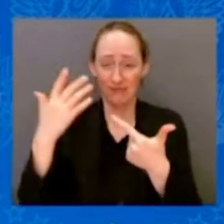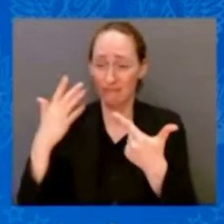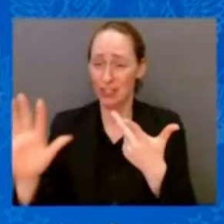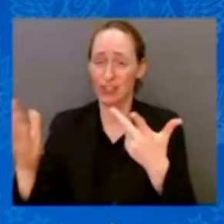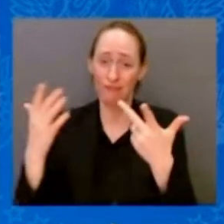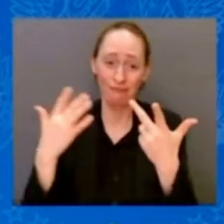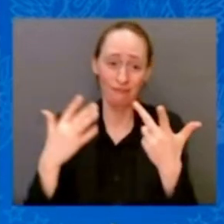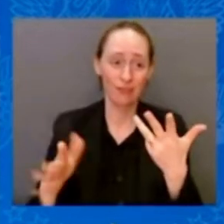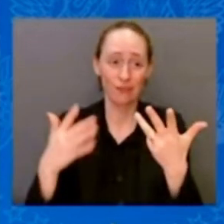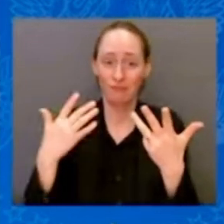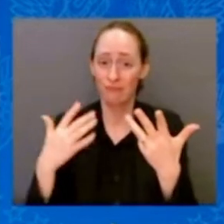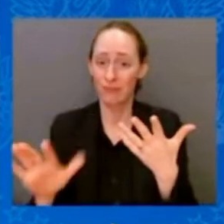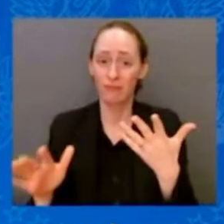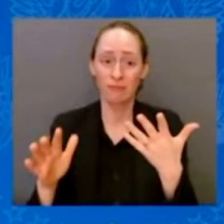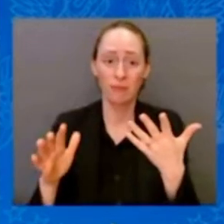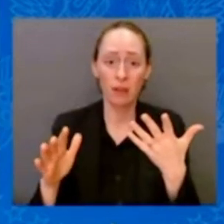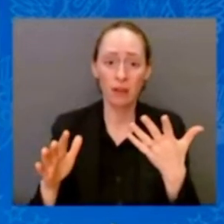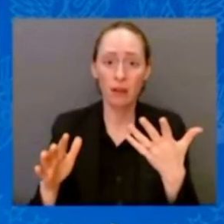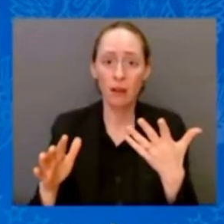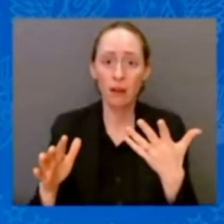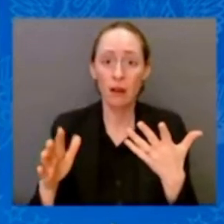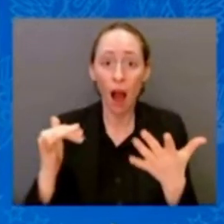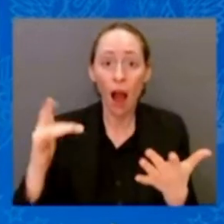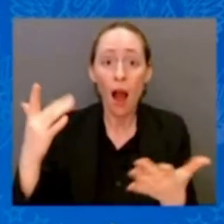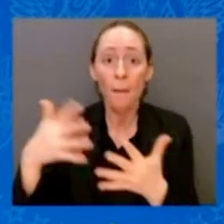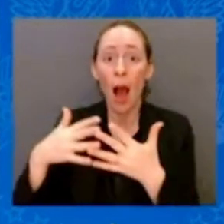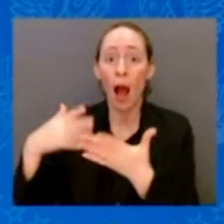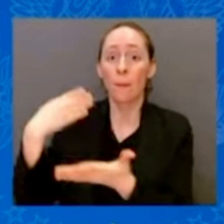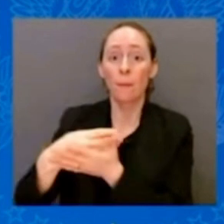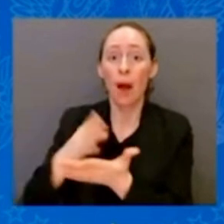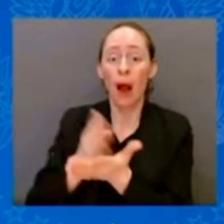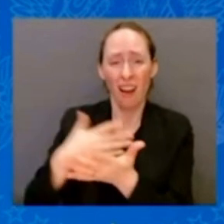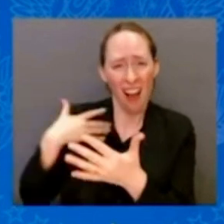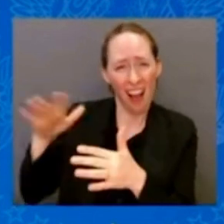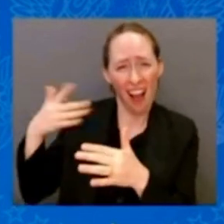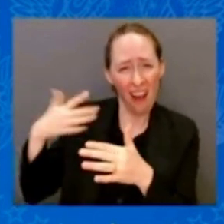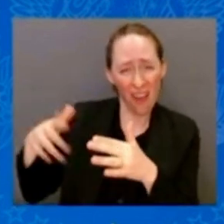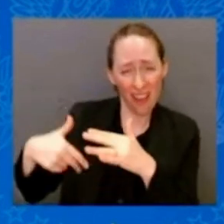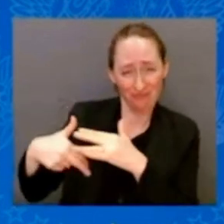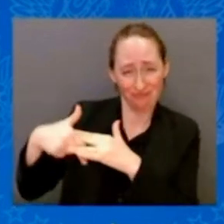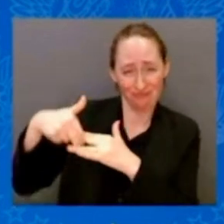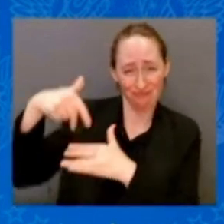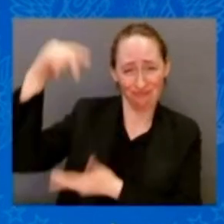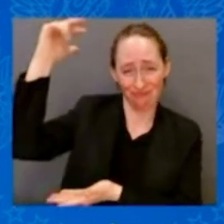One point — some more than any president has in all of American history.